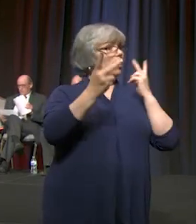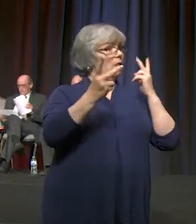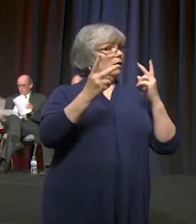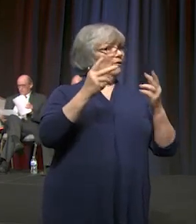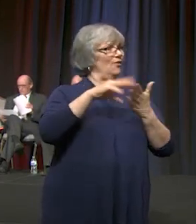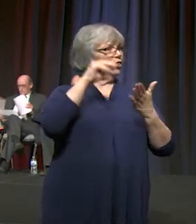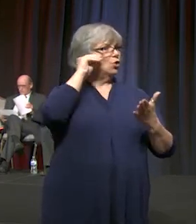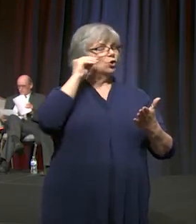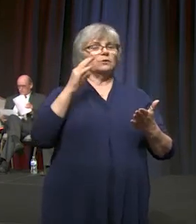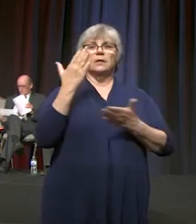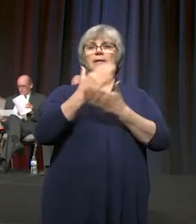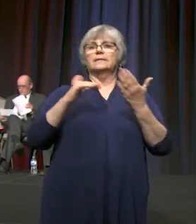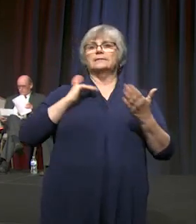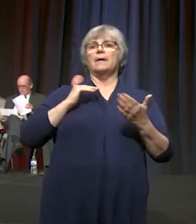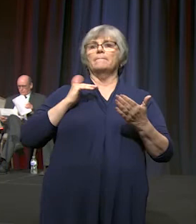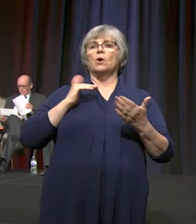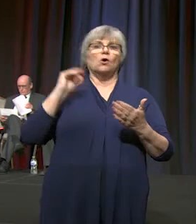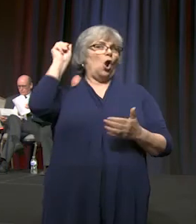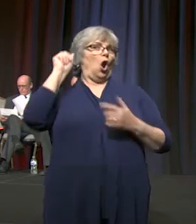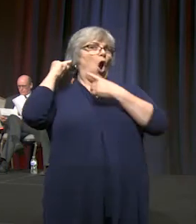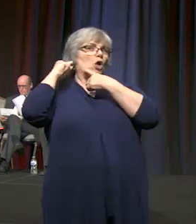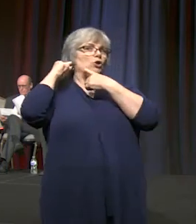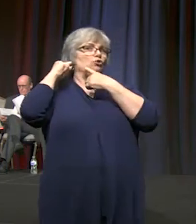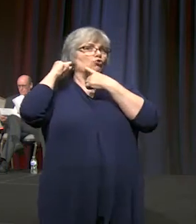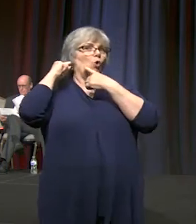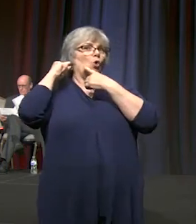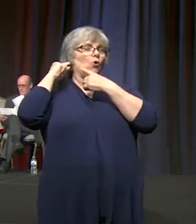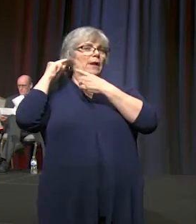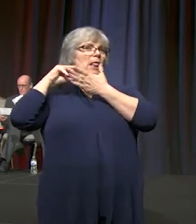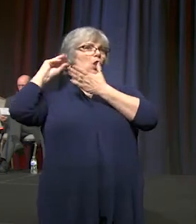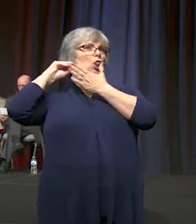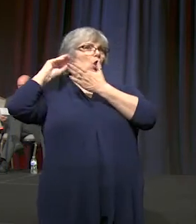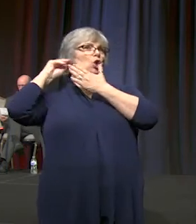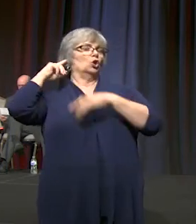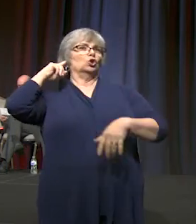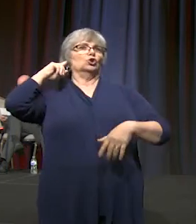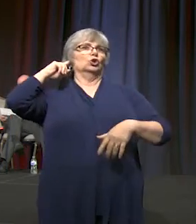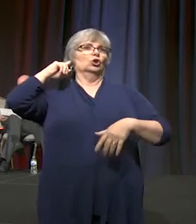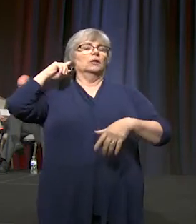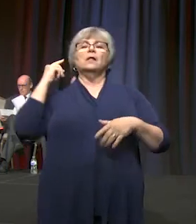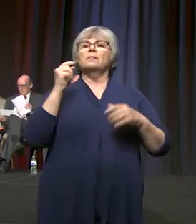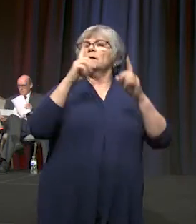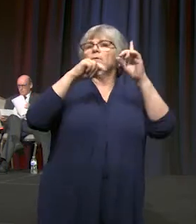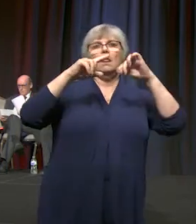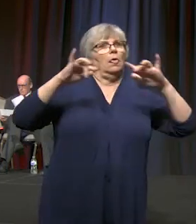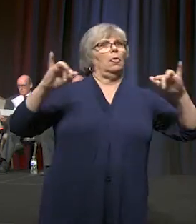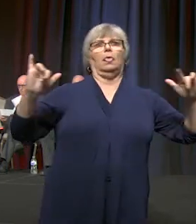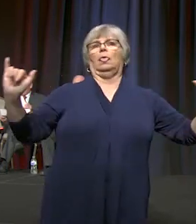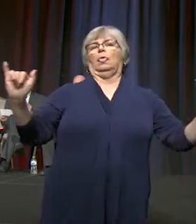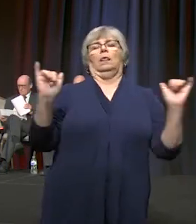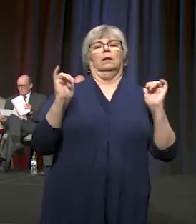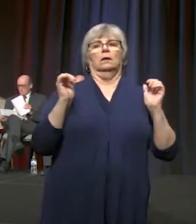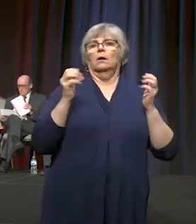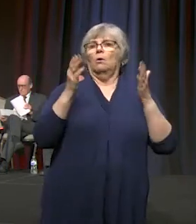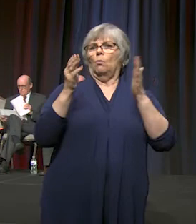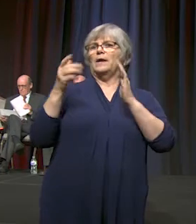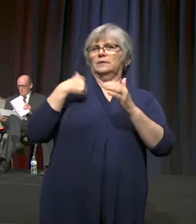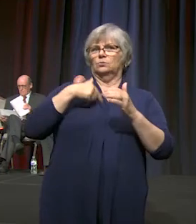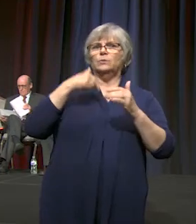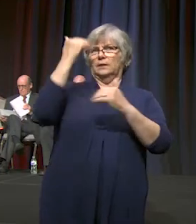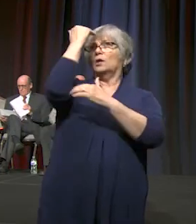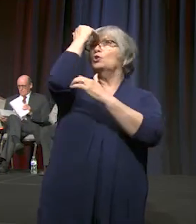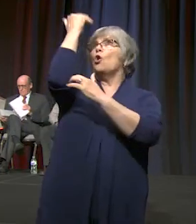Some of us are auditory or hearing learners. And we know that there are a myriad of ways in which we can know God.